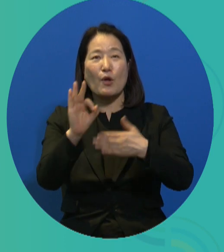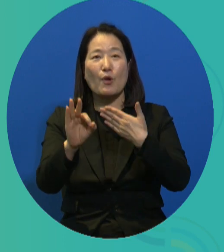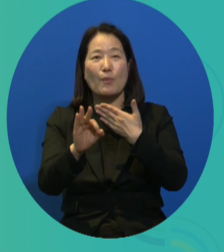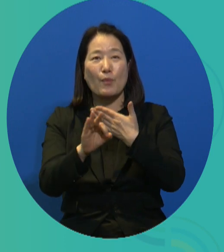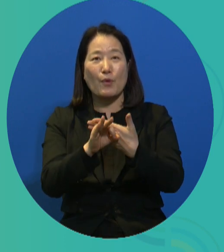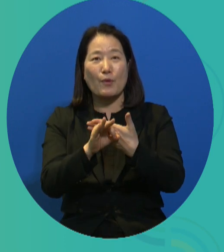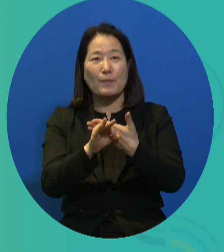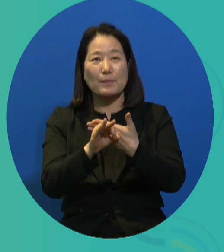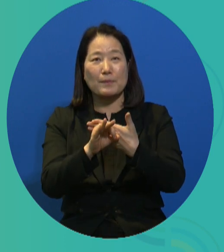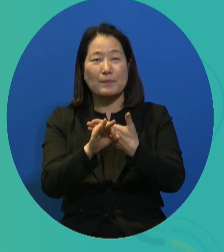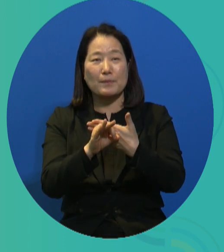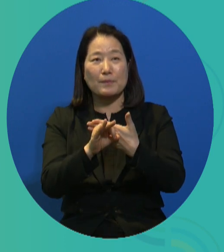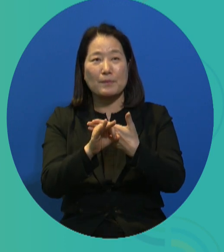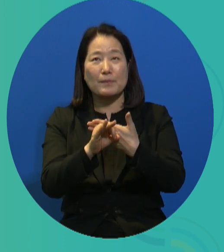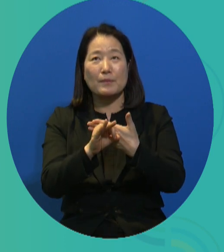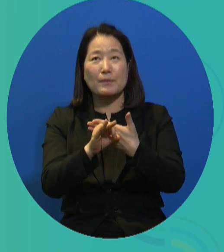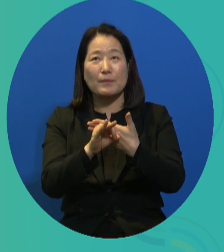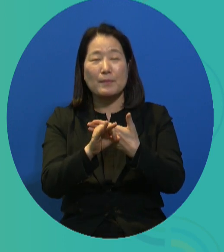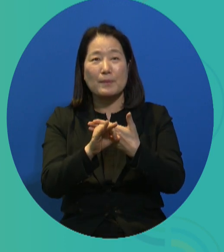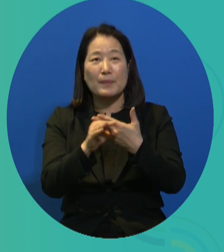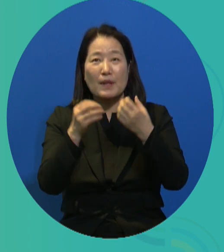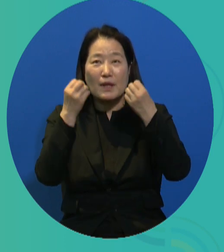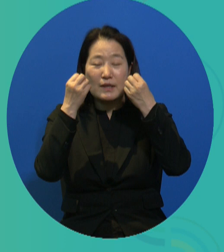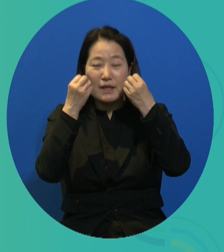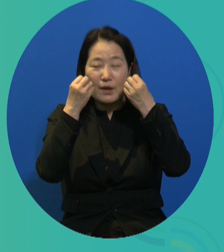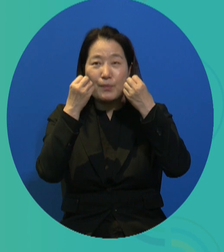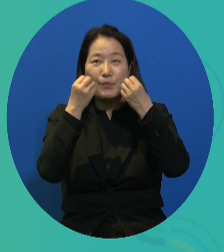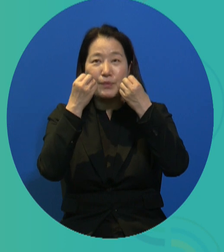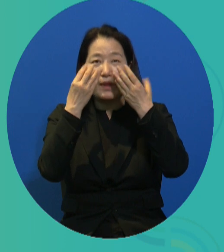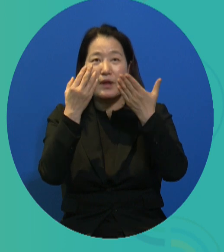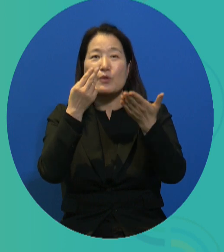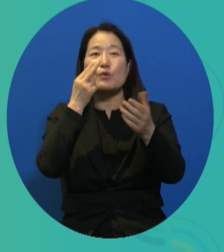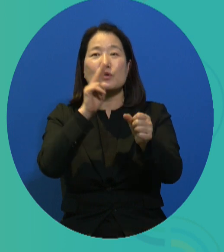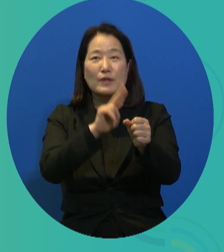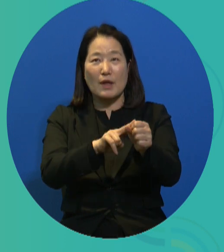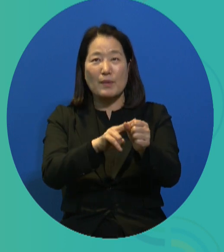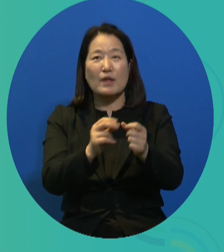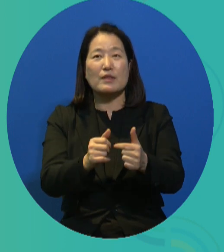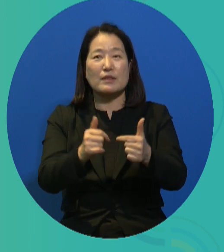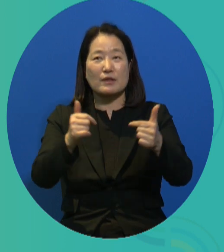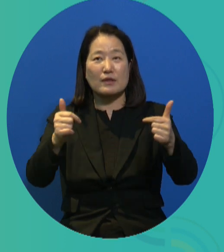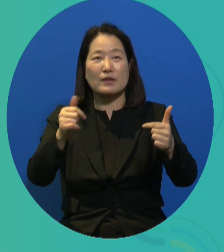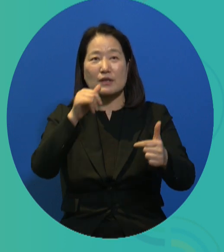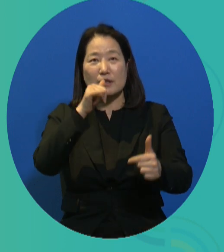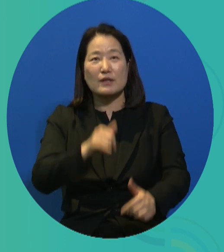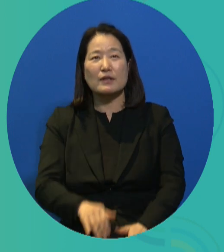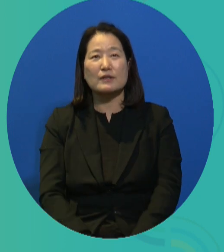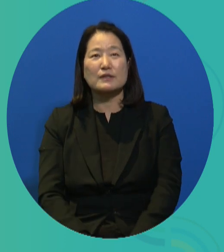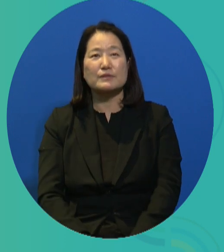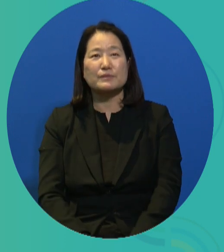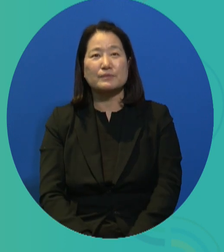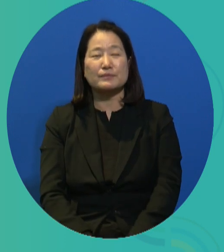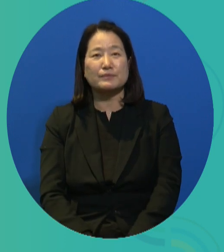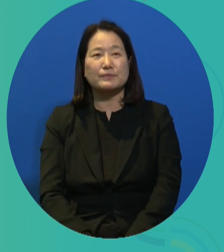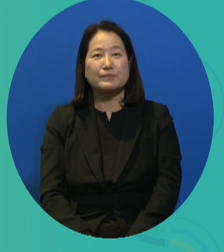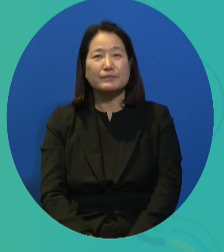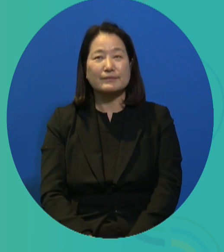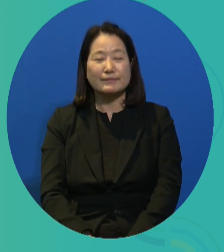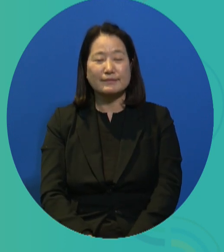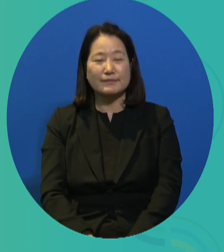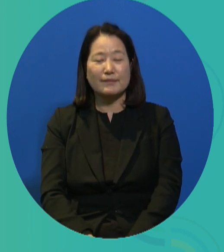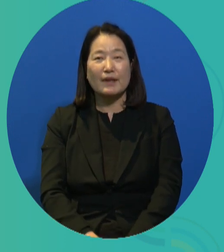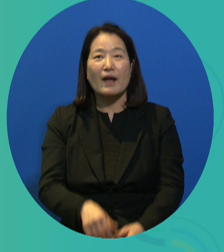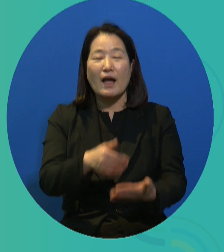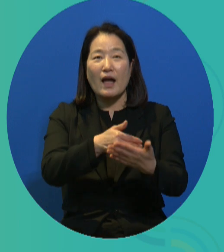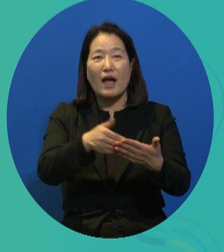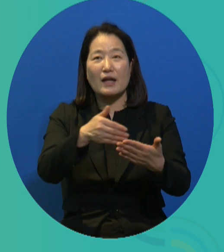that it says that with this expanded idea